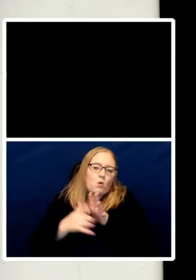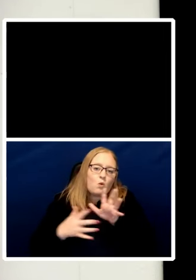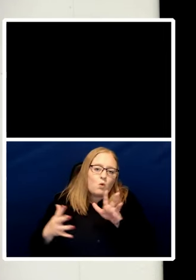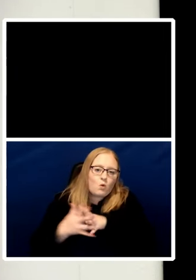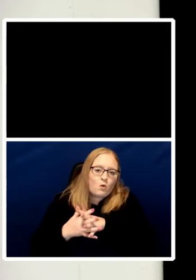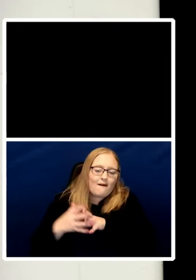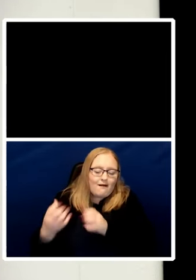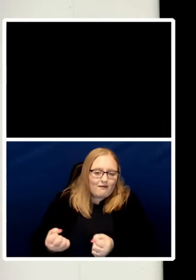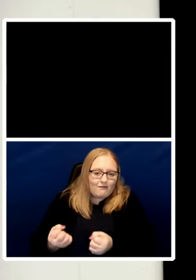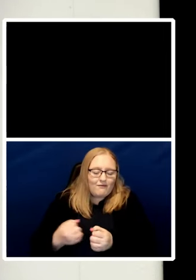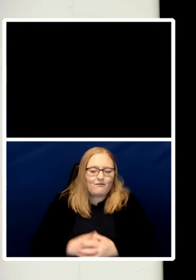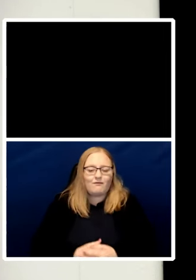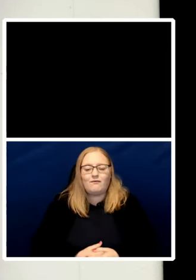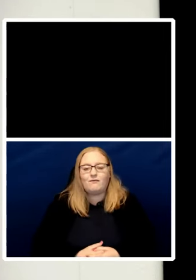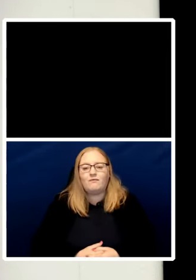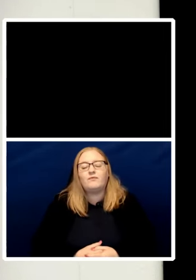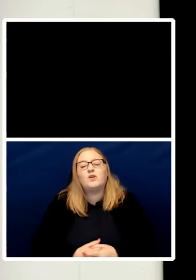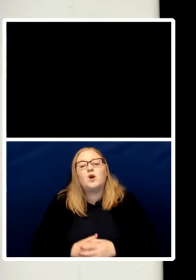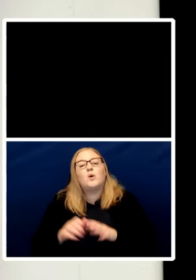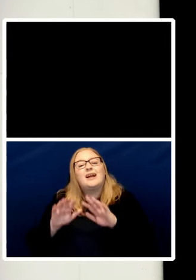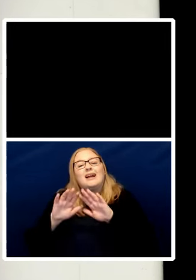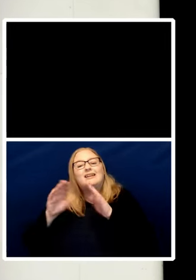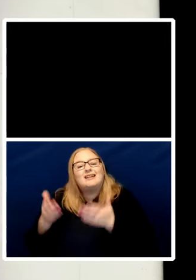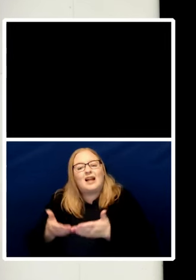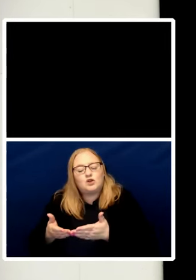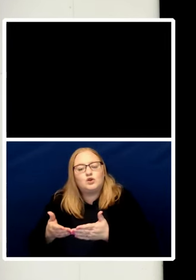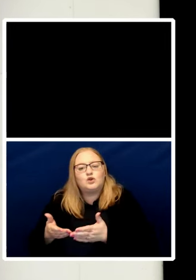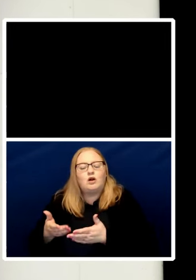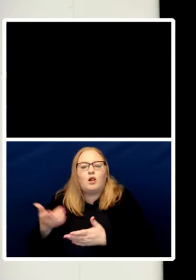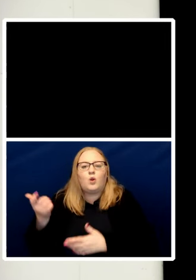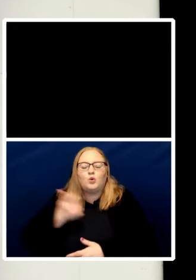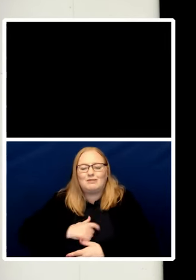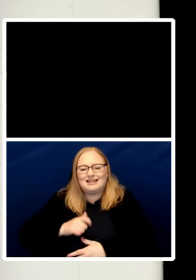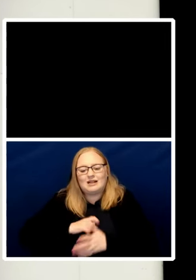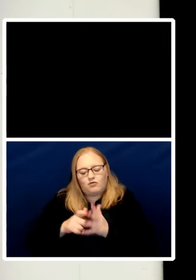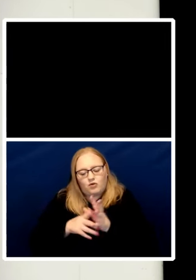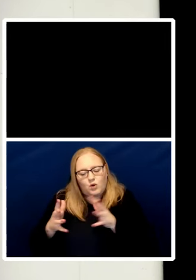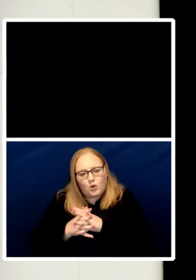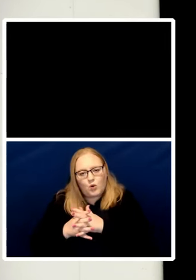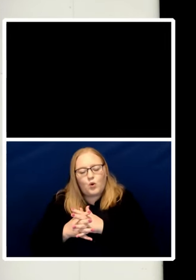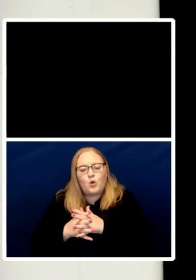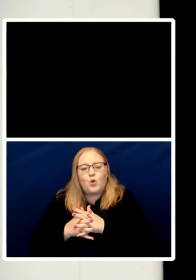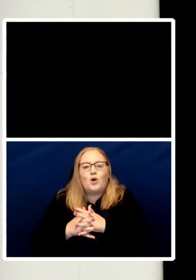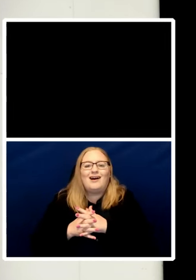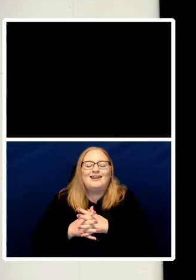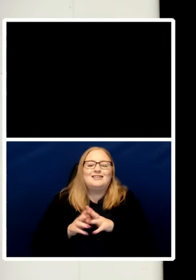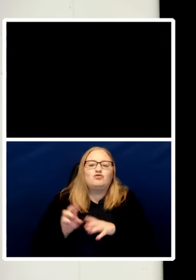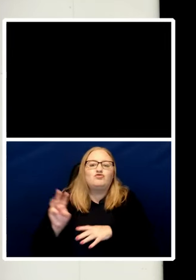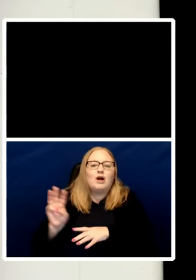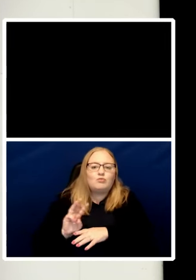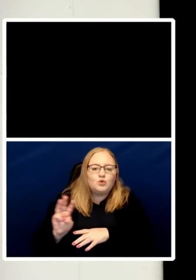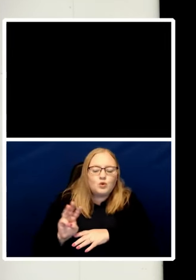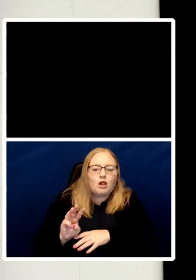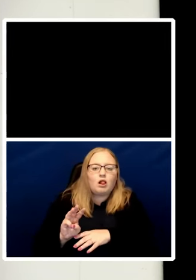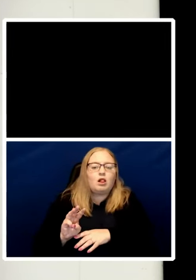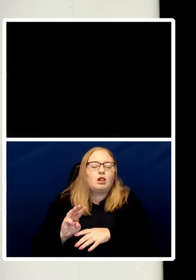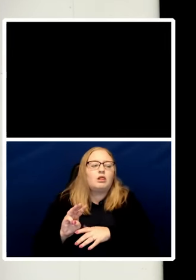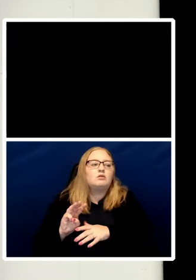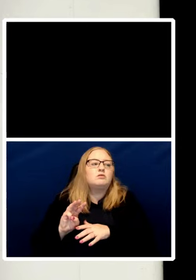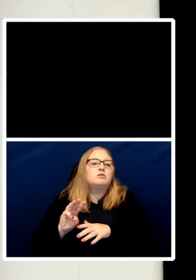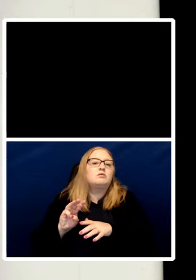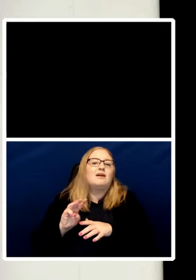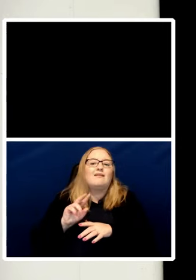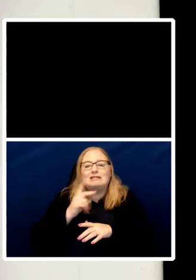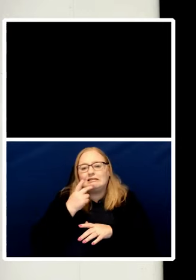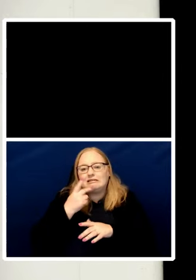international humanitarian law and growing out of tribunals directly after the second world war and then with regard to Rwanda and with